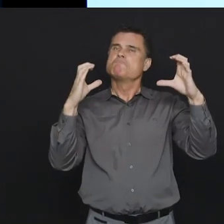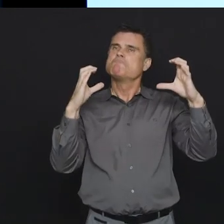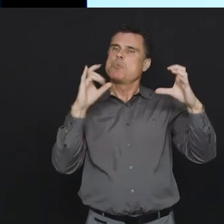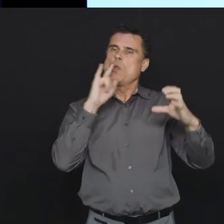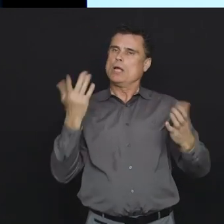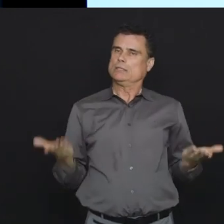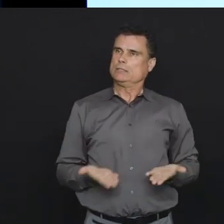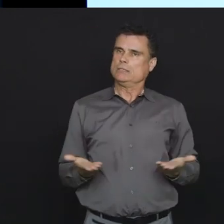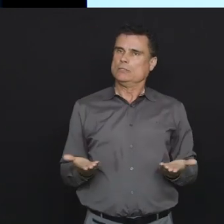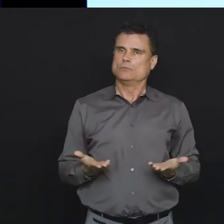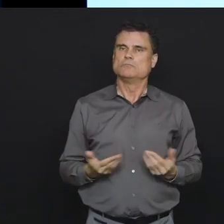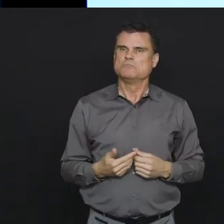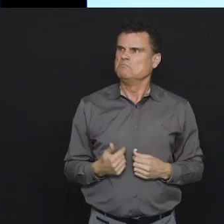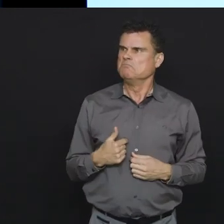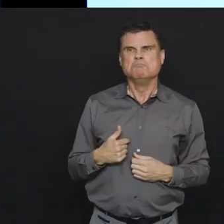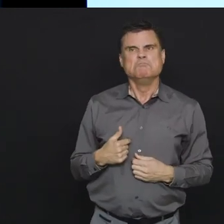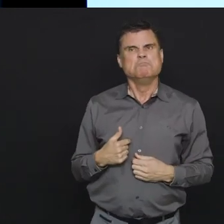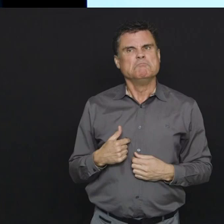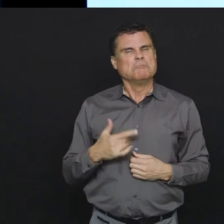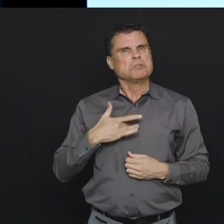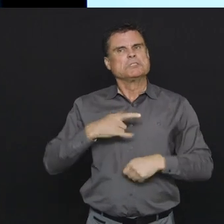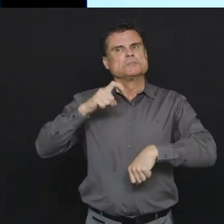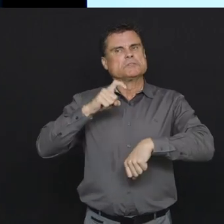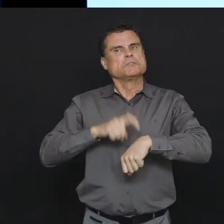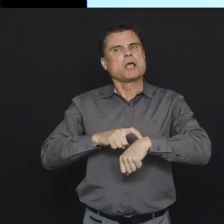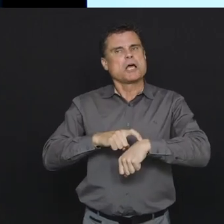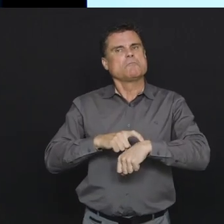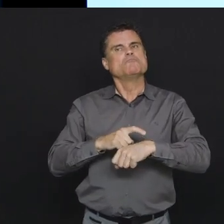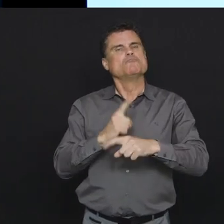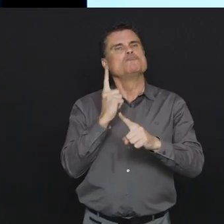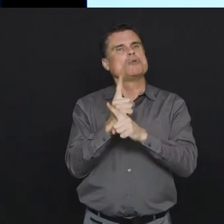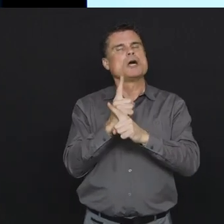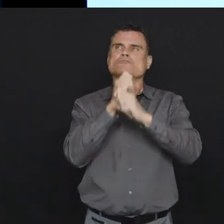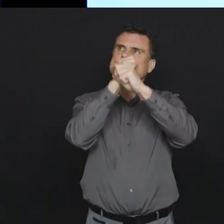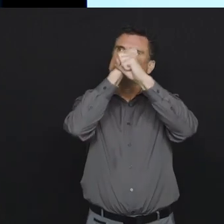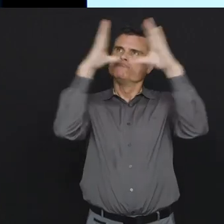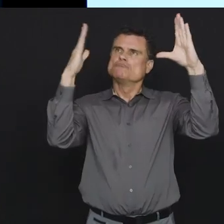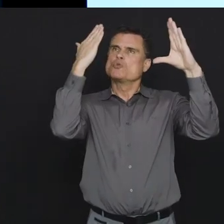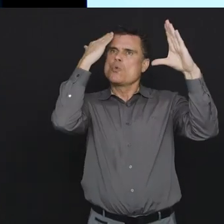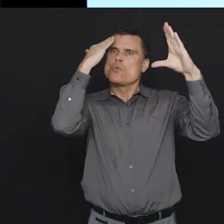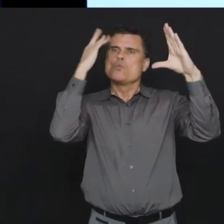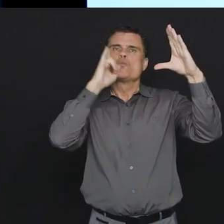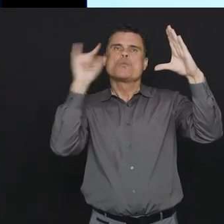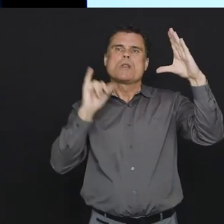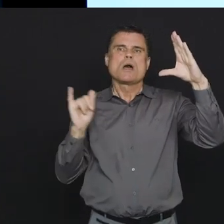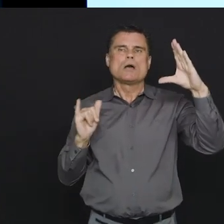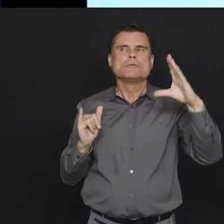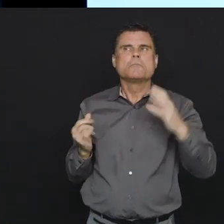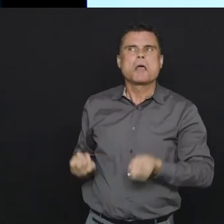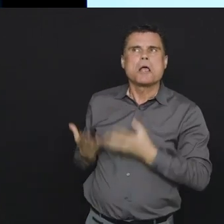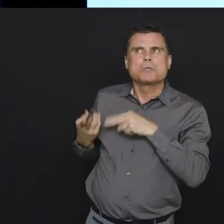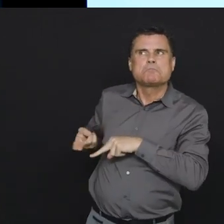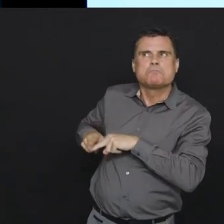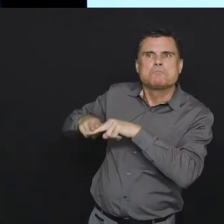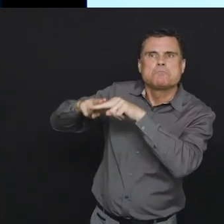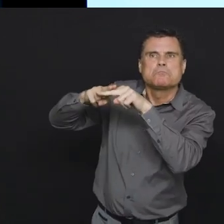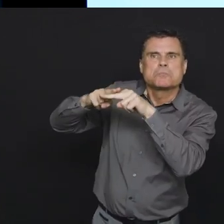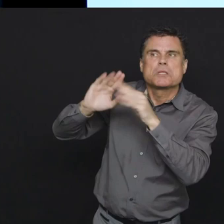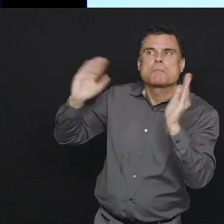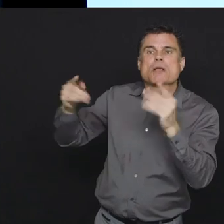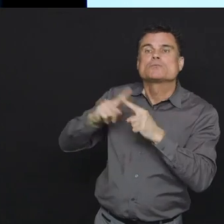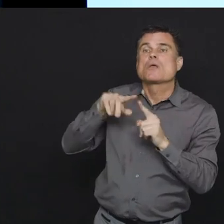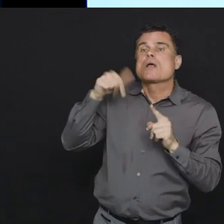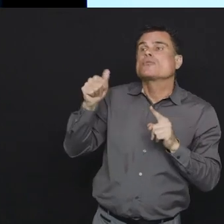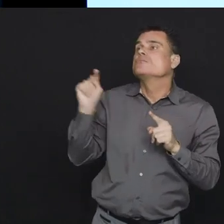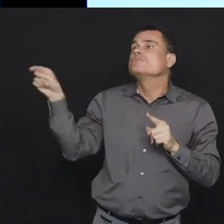confident that this is actually meaningful but right now we are confident that this gives us a good sense of where we are